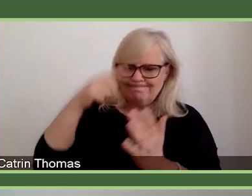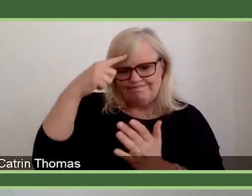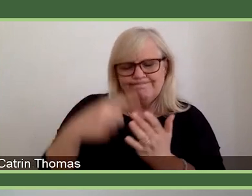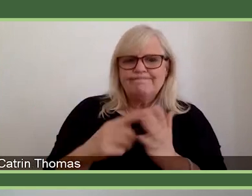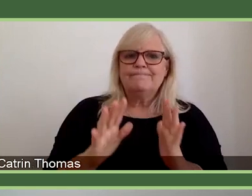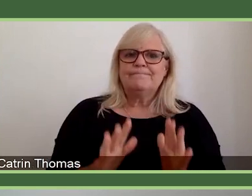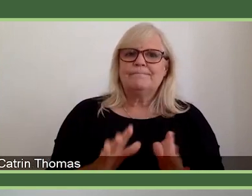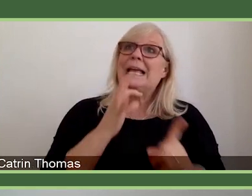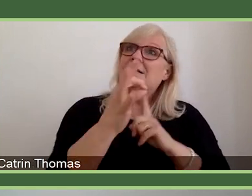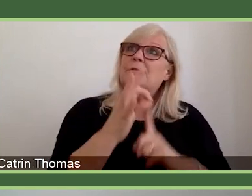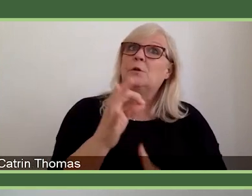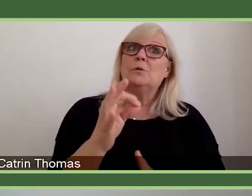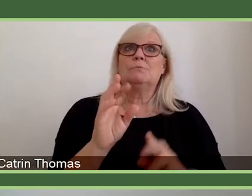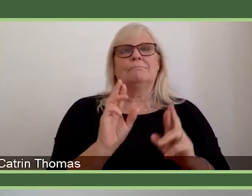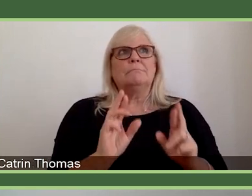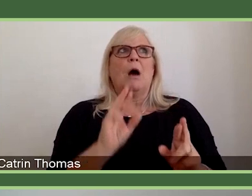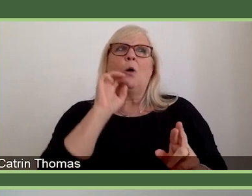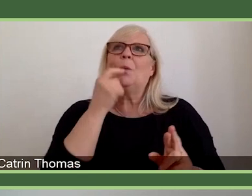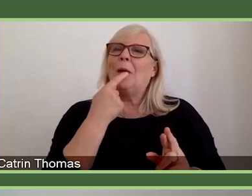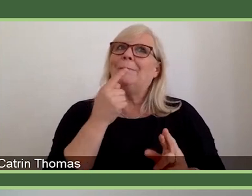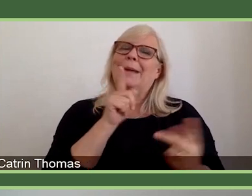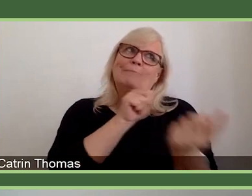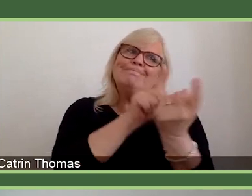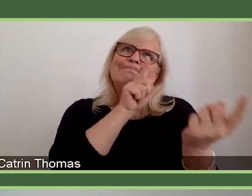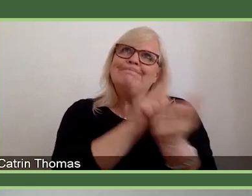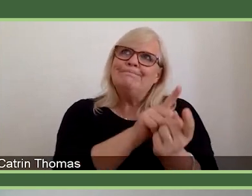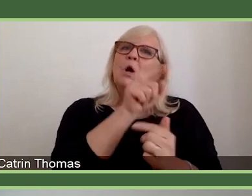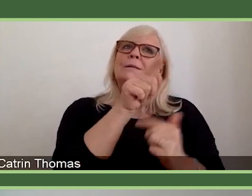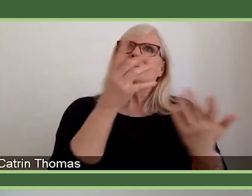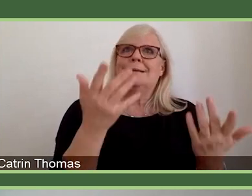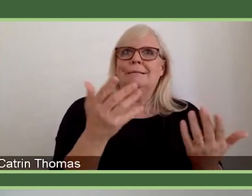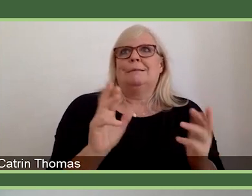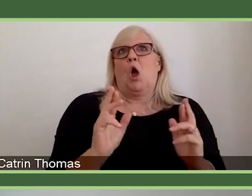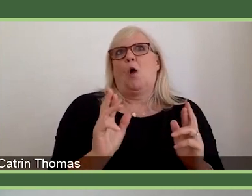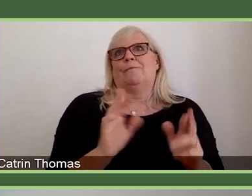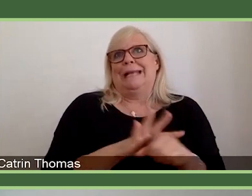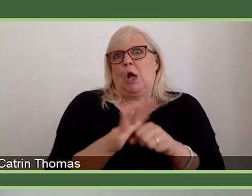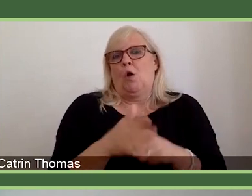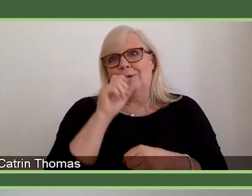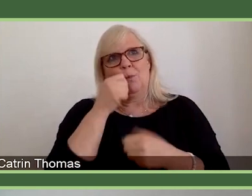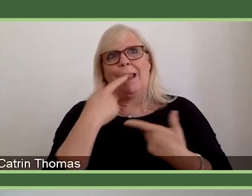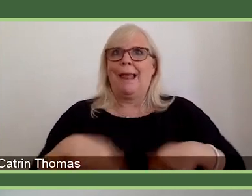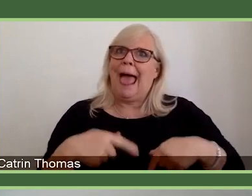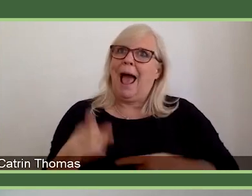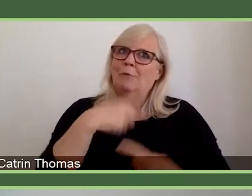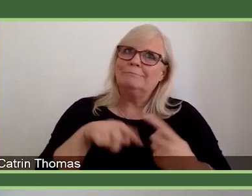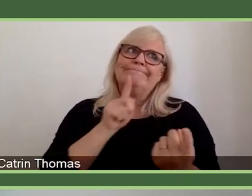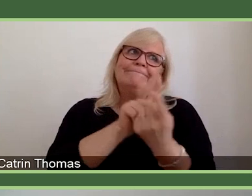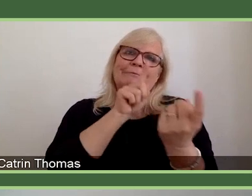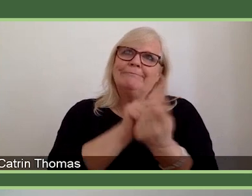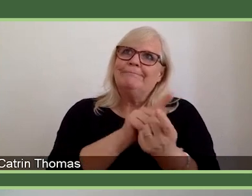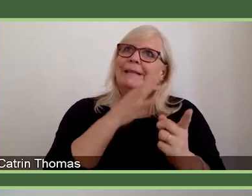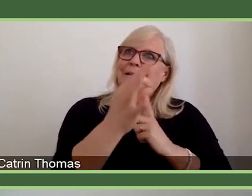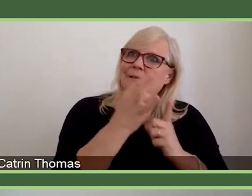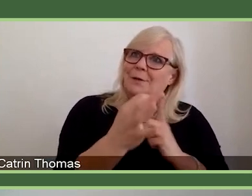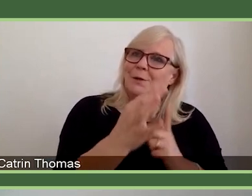person as long as the Covid restrictions allow. And I think we're all hopeful that that can happen. And for